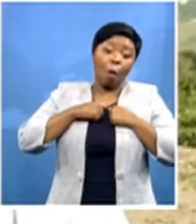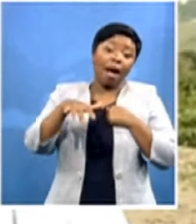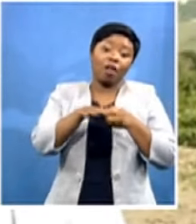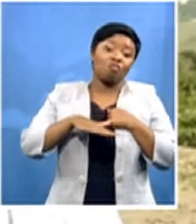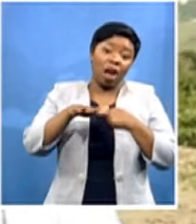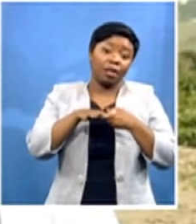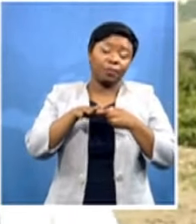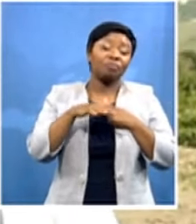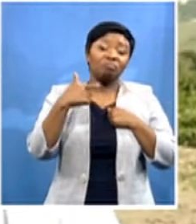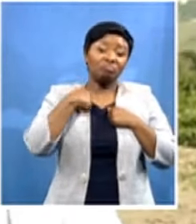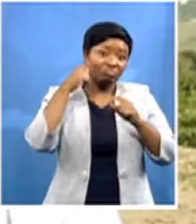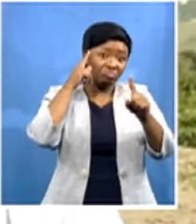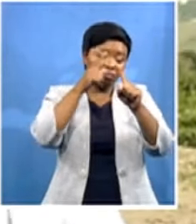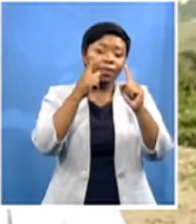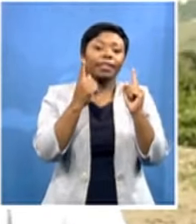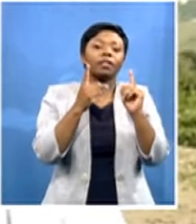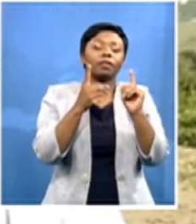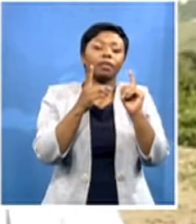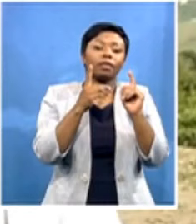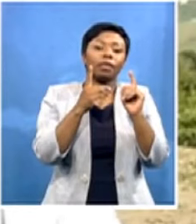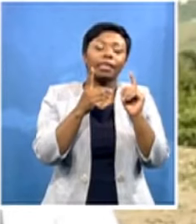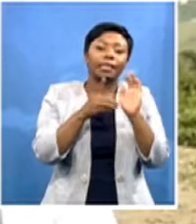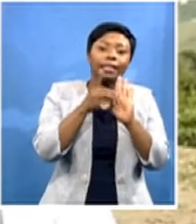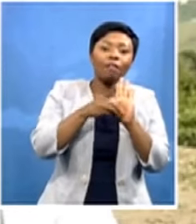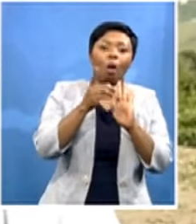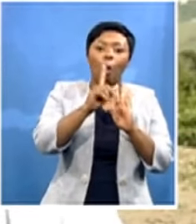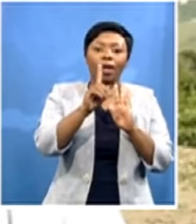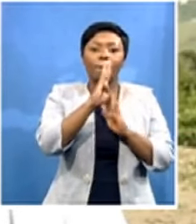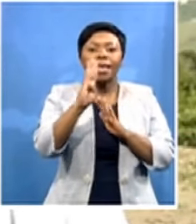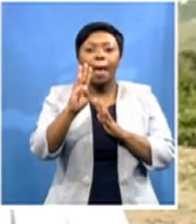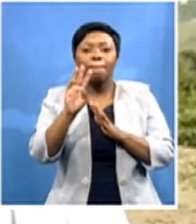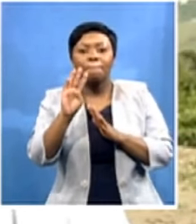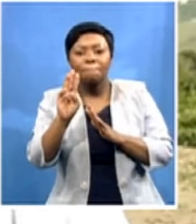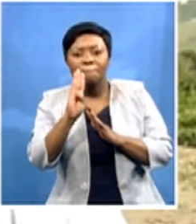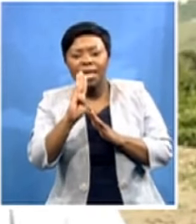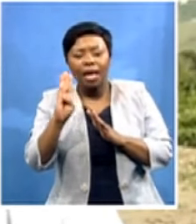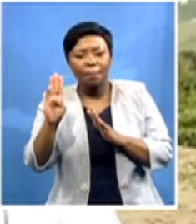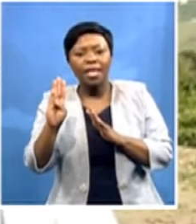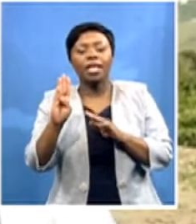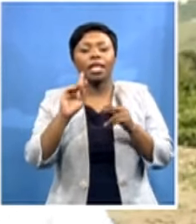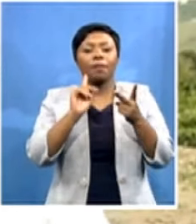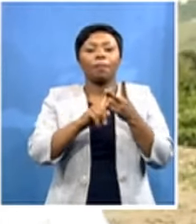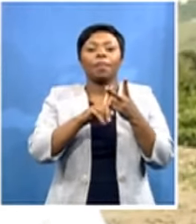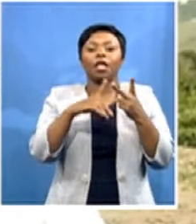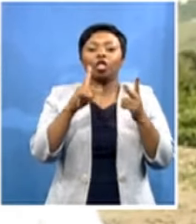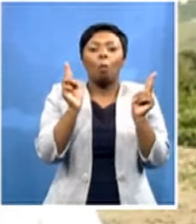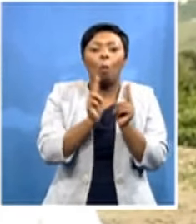BNBs, small hotels, all those kind of things. Also looking to the side of the